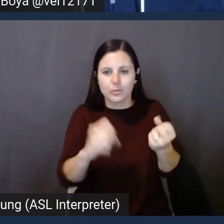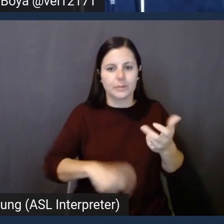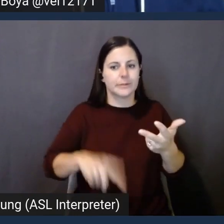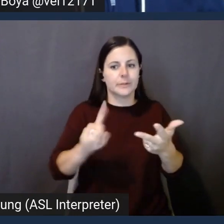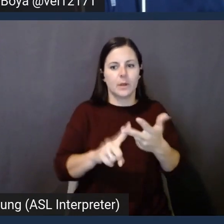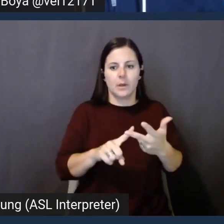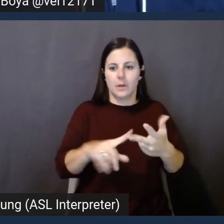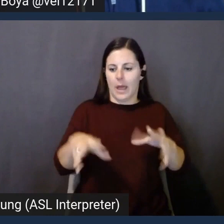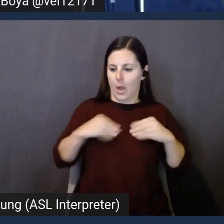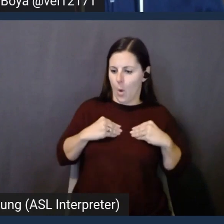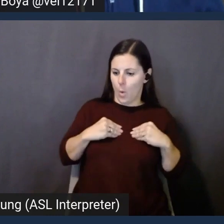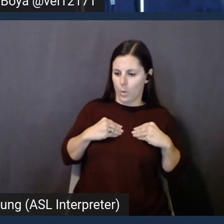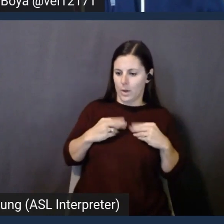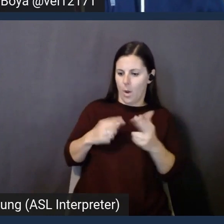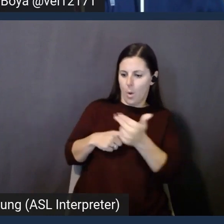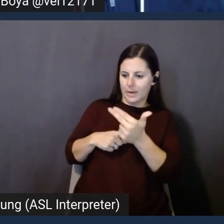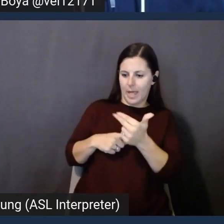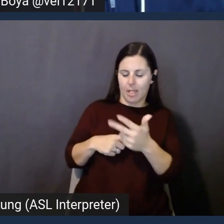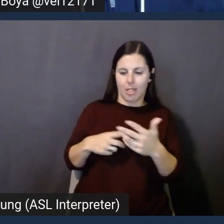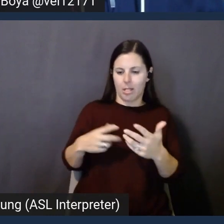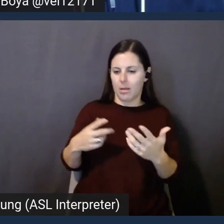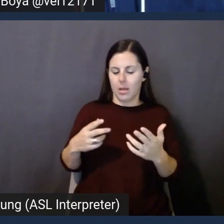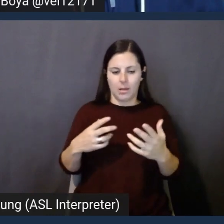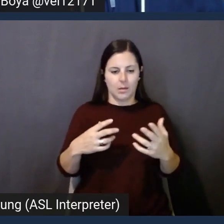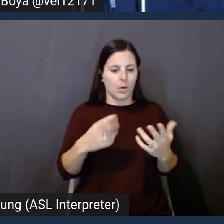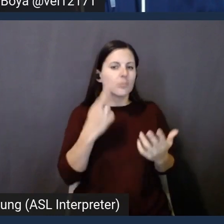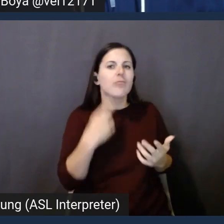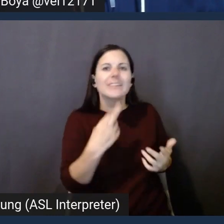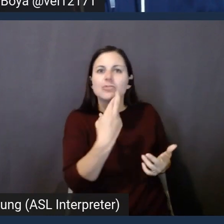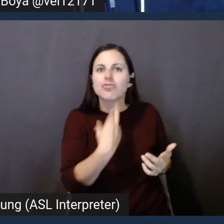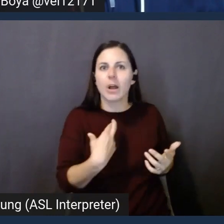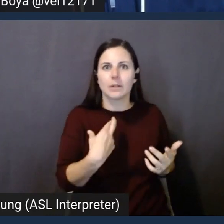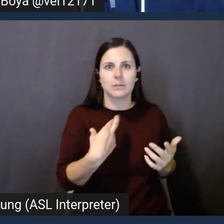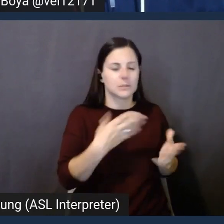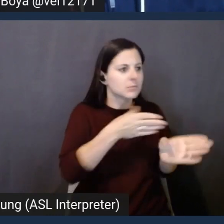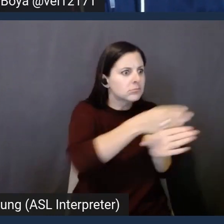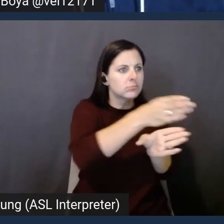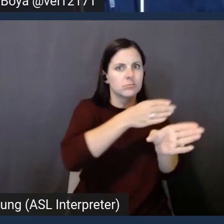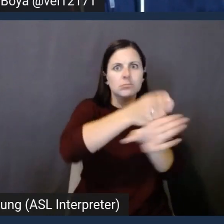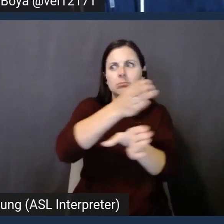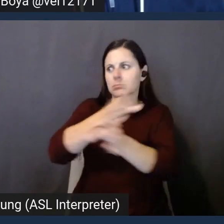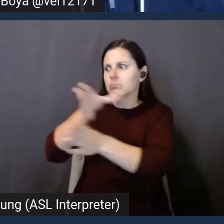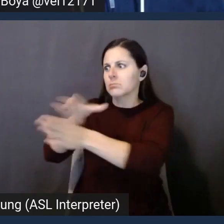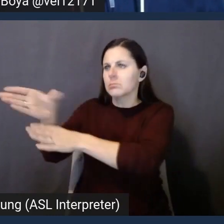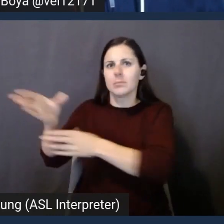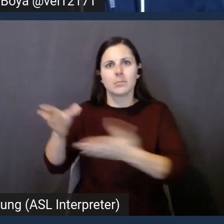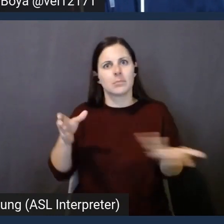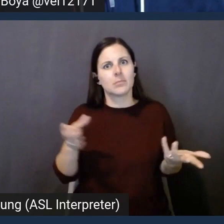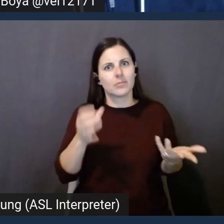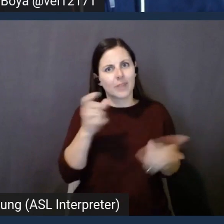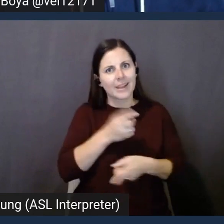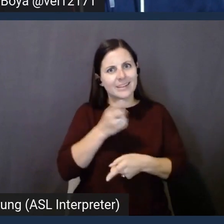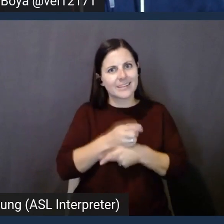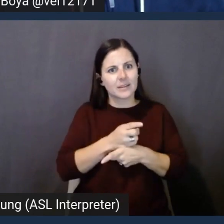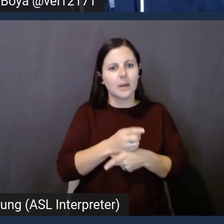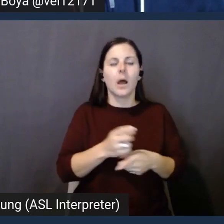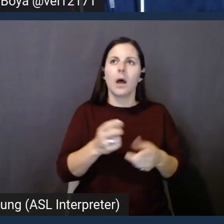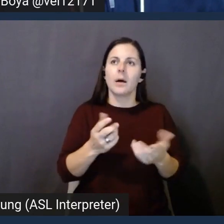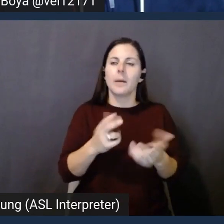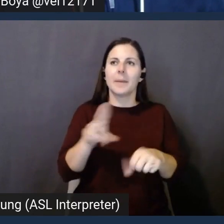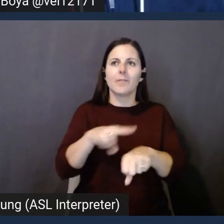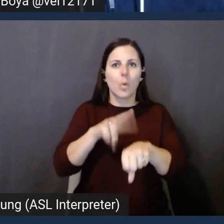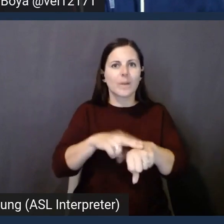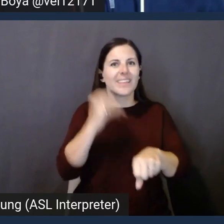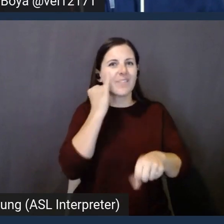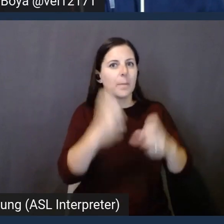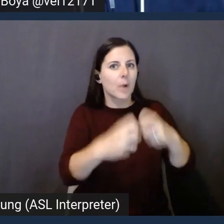hotel or a restaurant, right? It's like, yes, if you have a problem, of course, you go there and use it. But then it's also